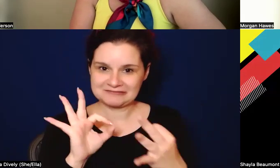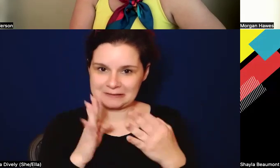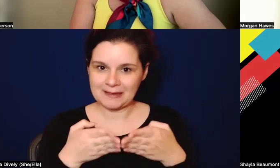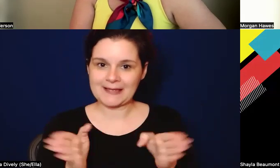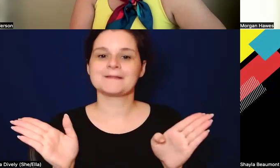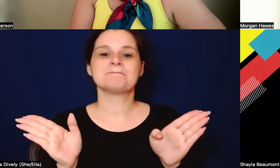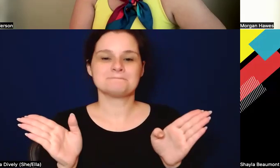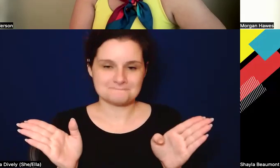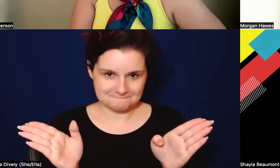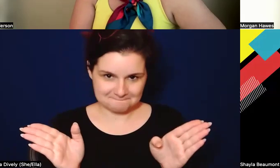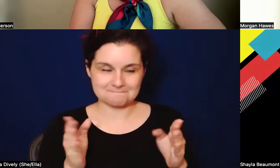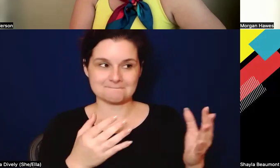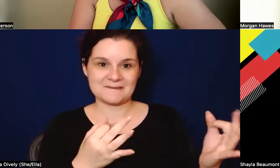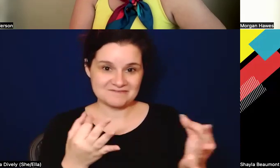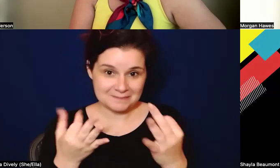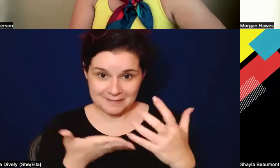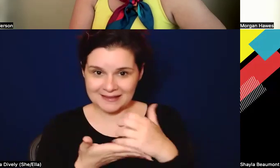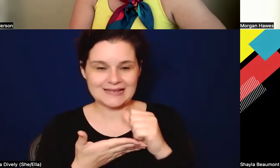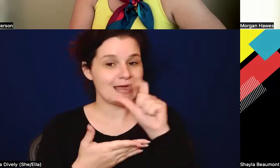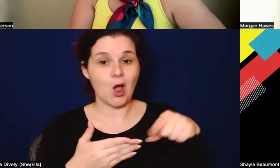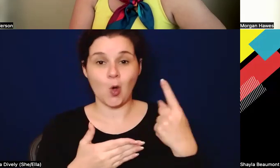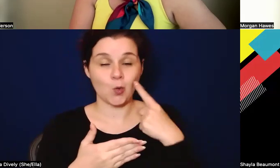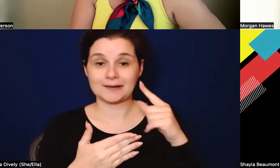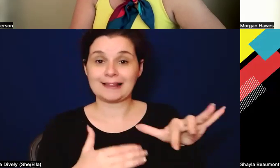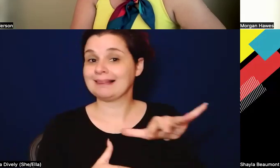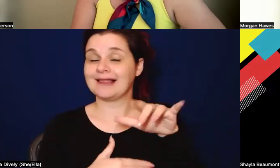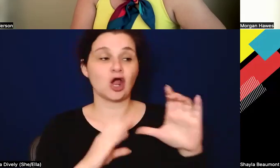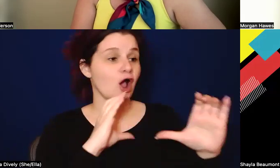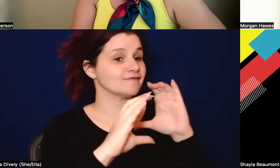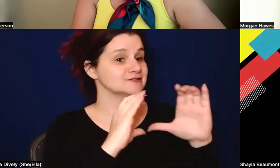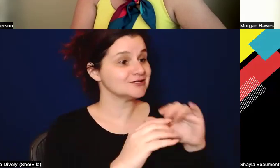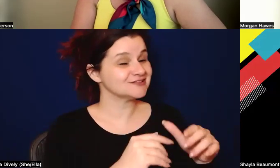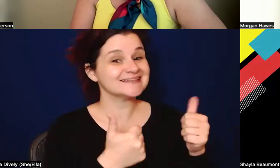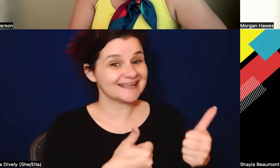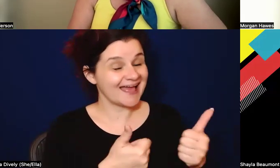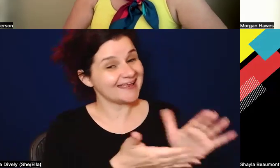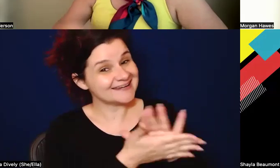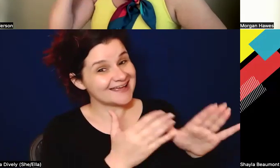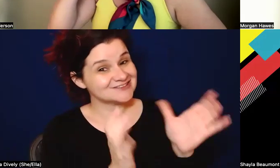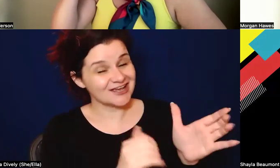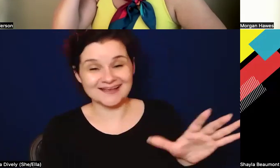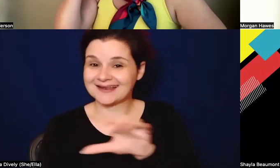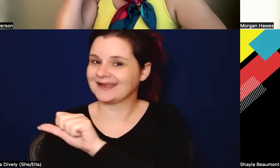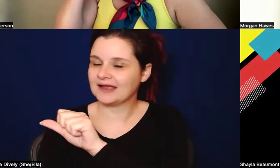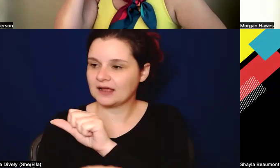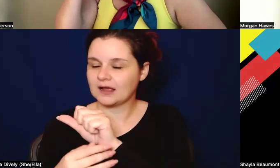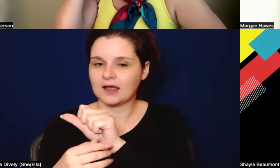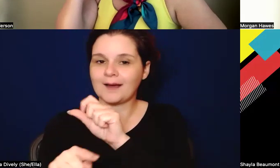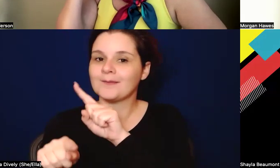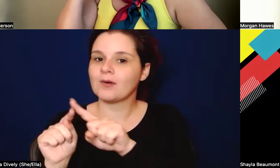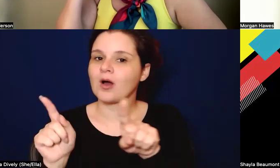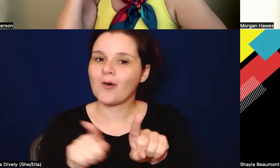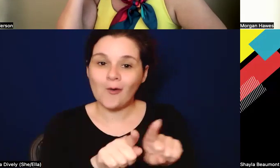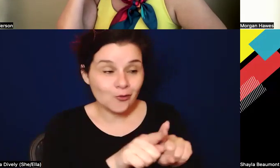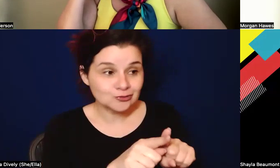open to, um, not just leaving a conversation and thinking, Oh, that was such a nice chat, but to also be hearing what